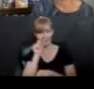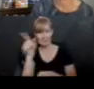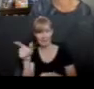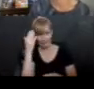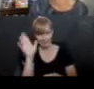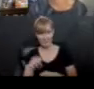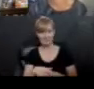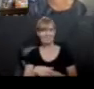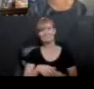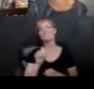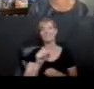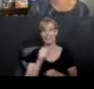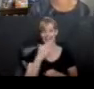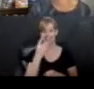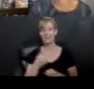I love.